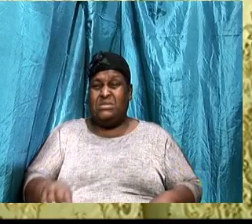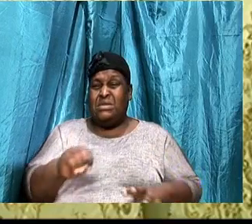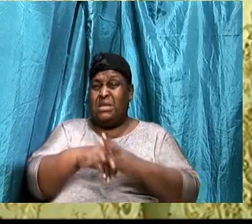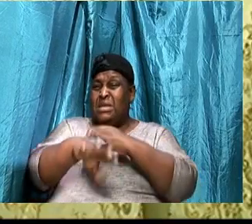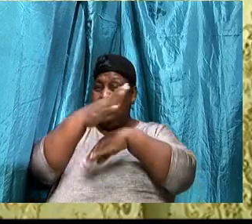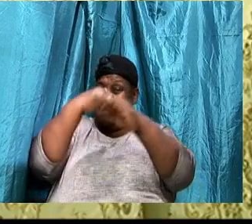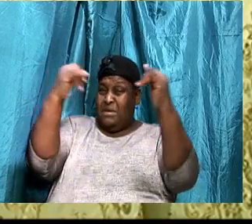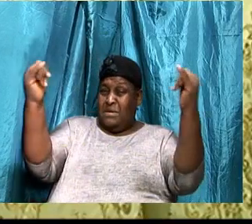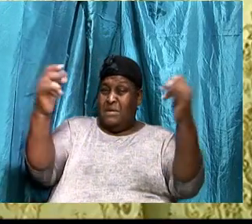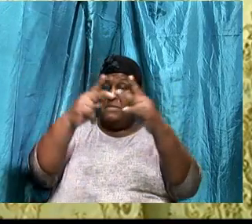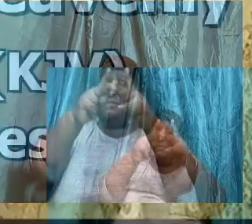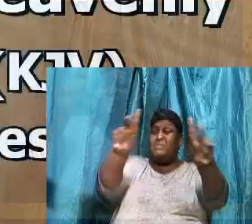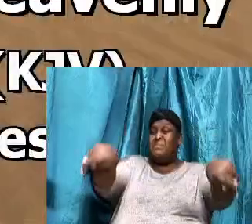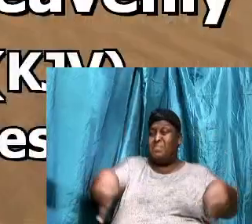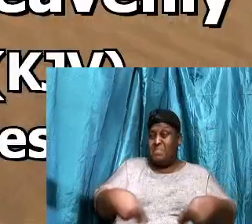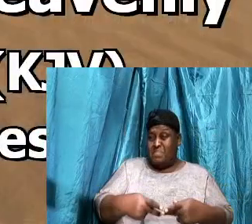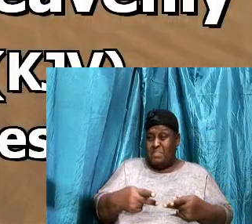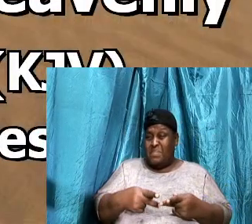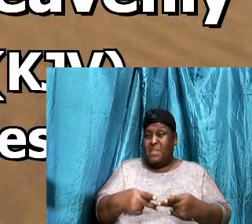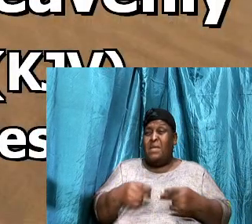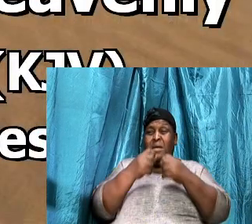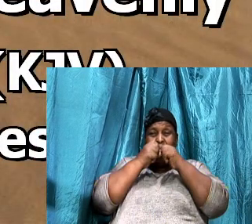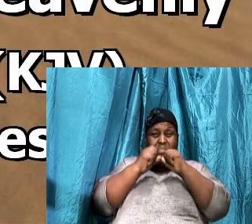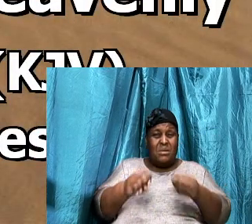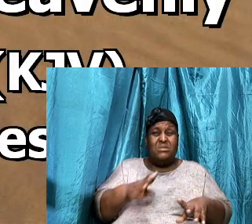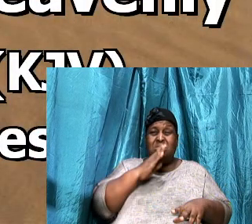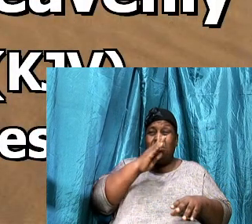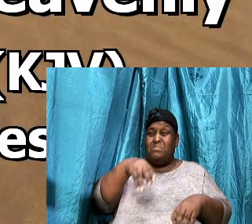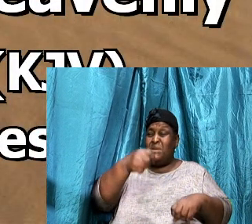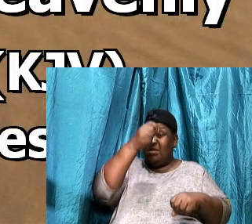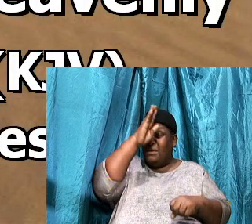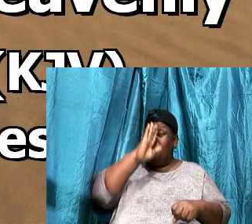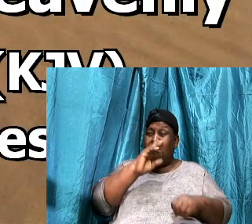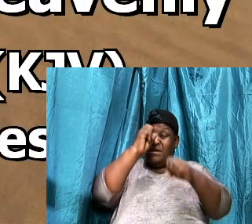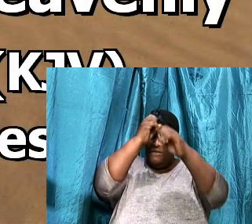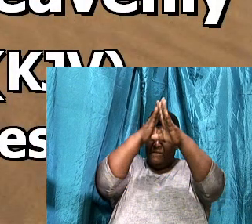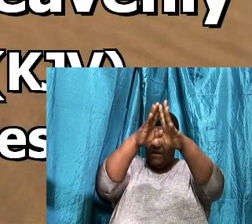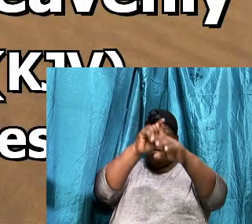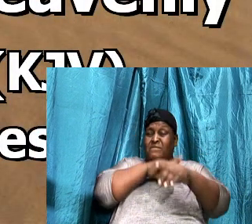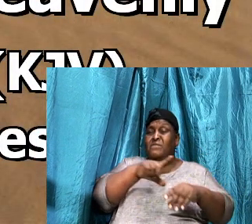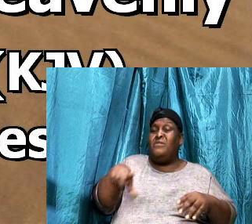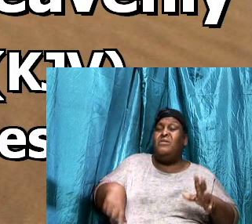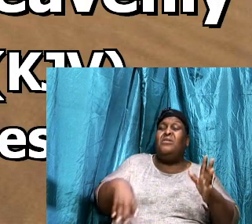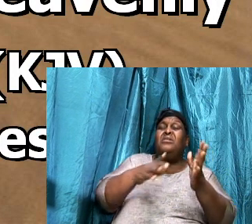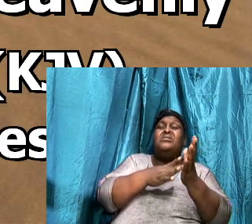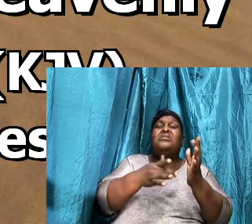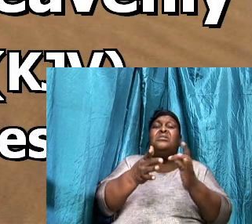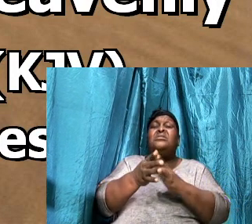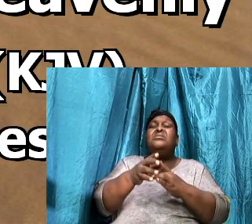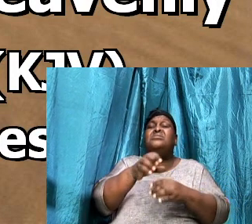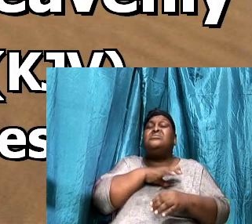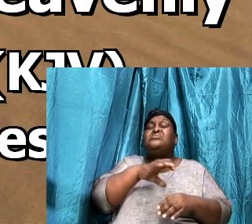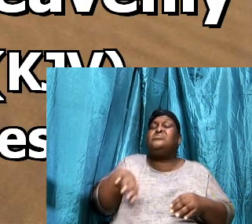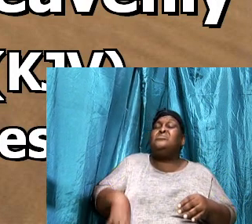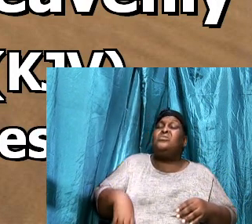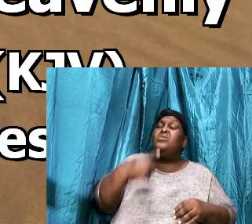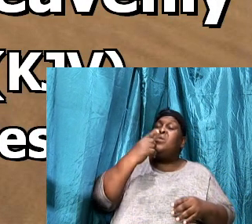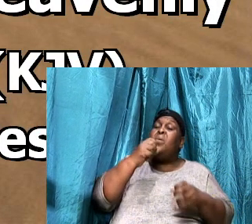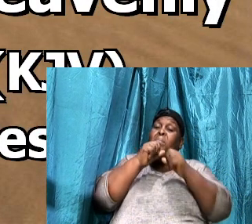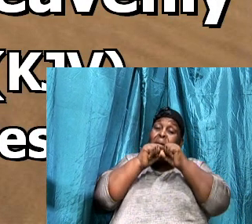heavenly places. Blessed be the God and Father, For our Lord Jesus Christ, Who hath blessed us,